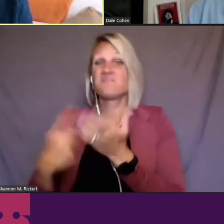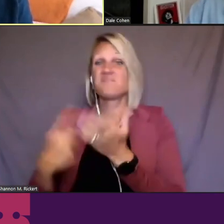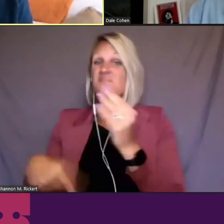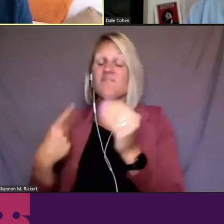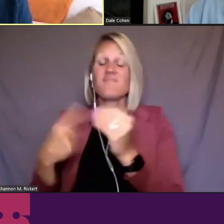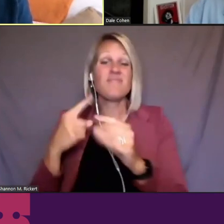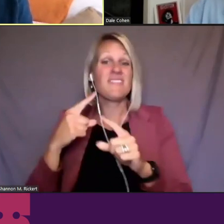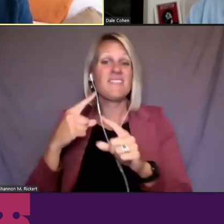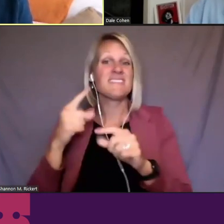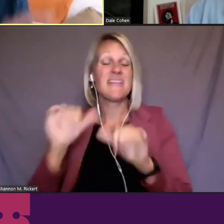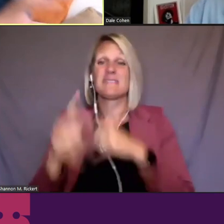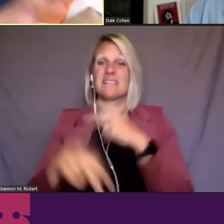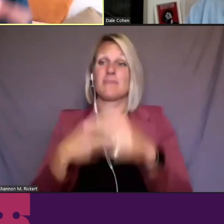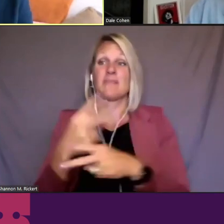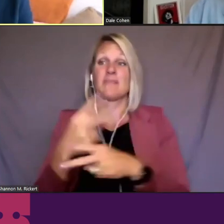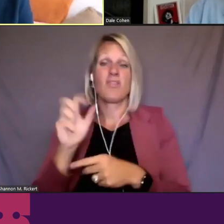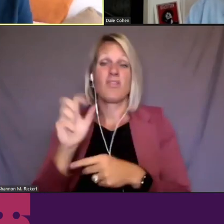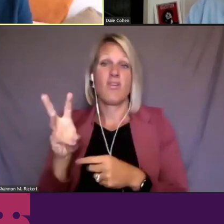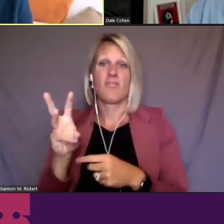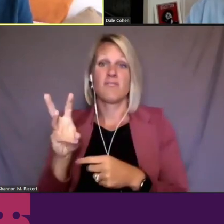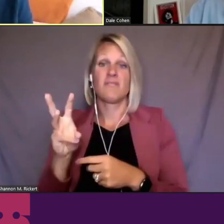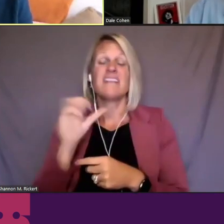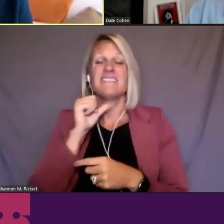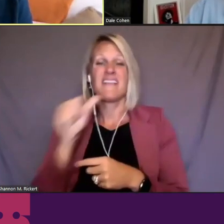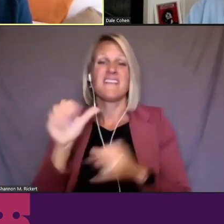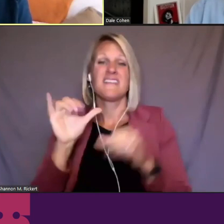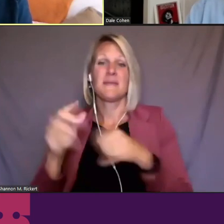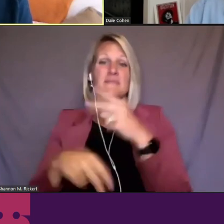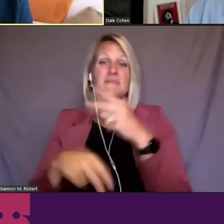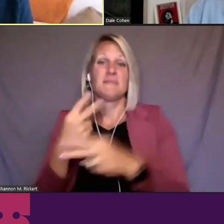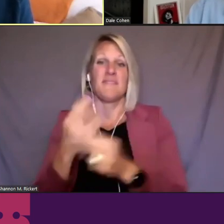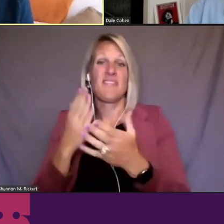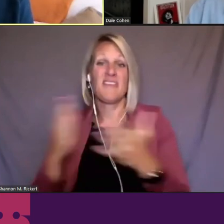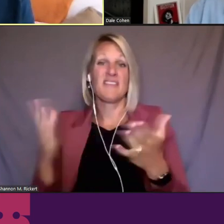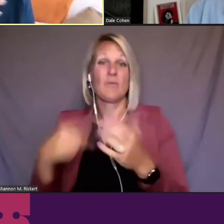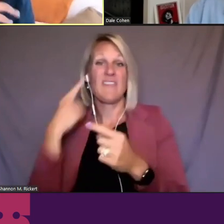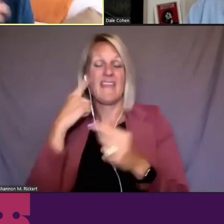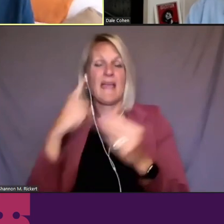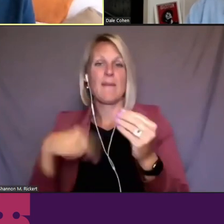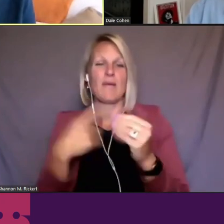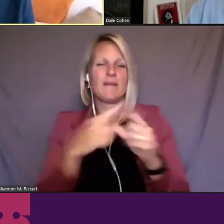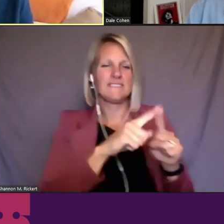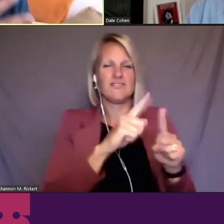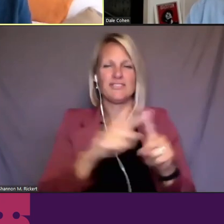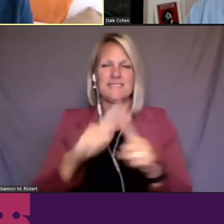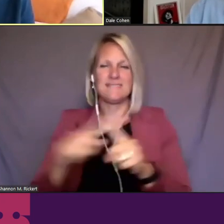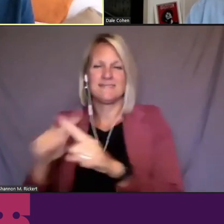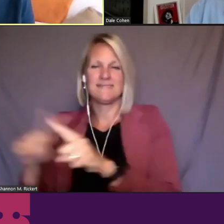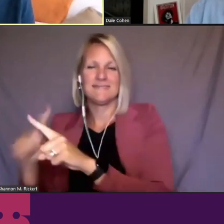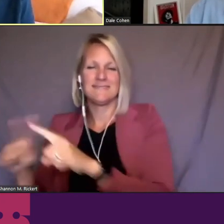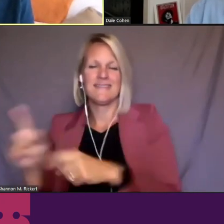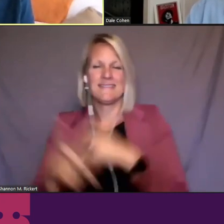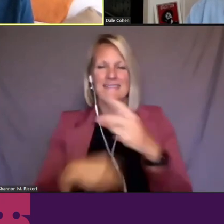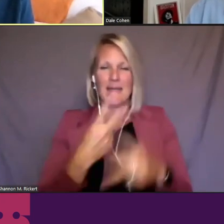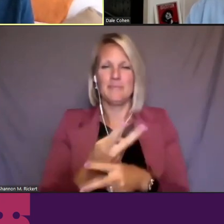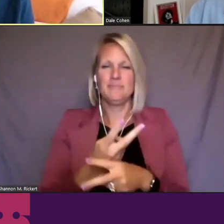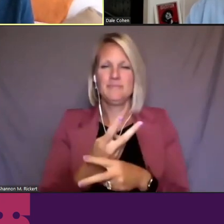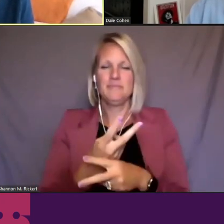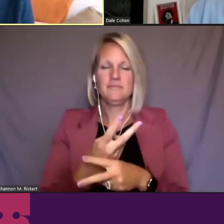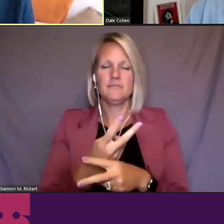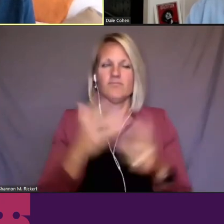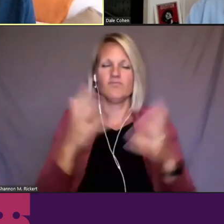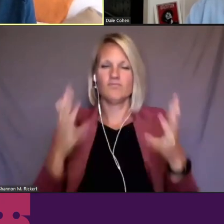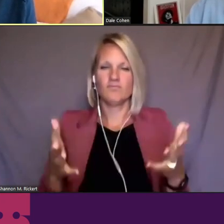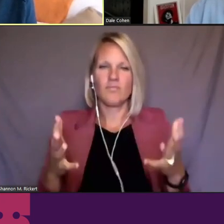not always concerned with the same things when we think about those different buckets. So, you know, if we're trying to kind of crack open this work for people,